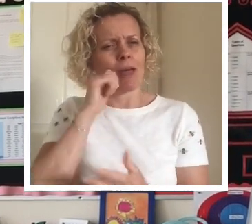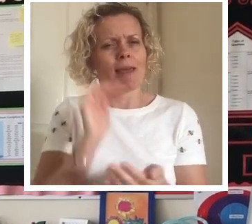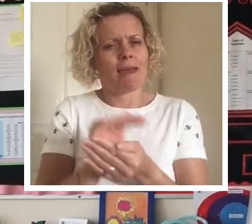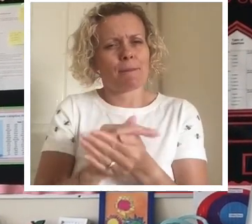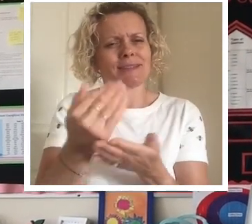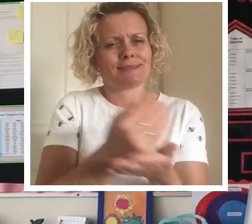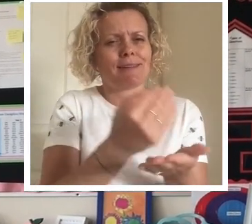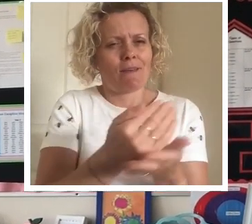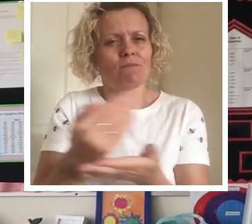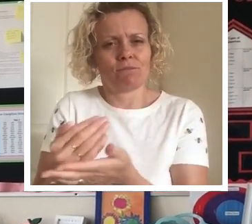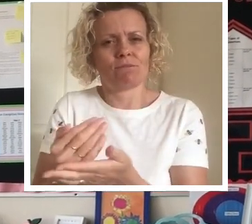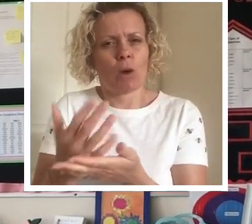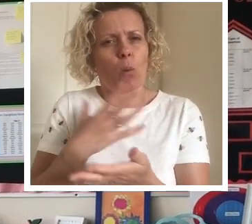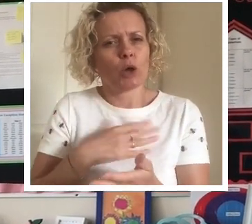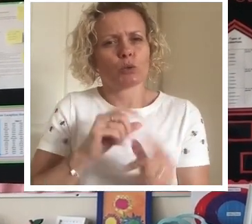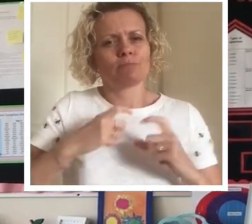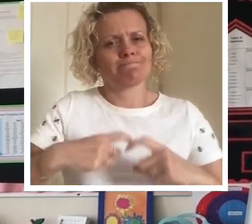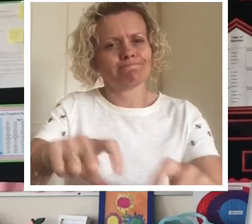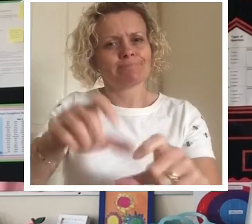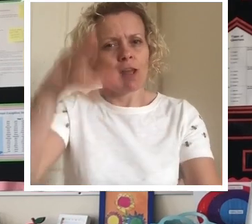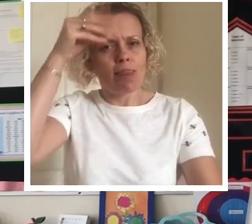and we want you to keep on learning.